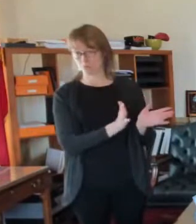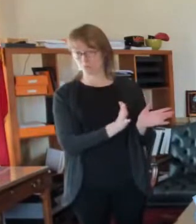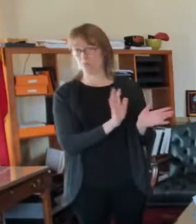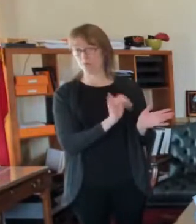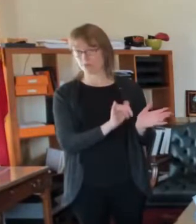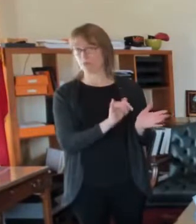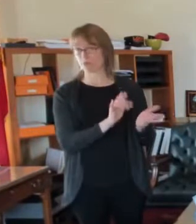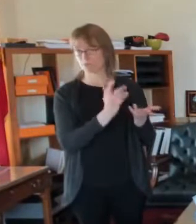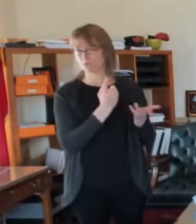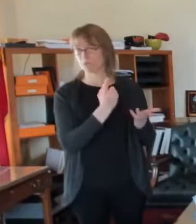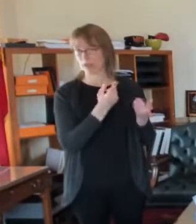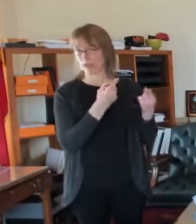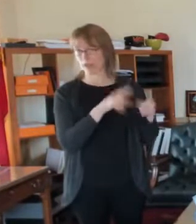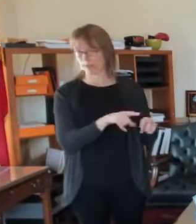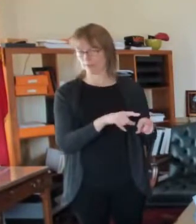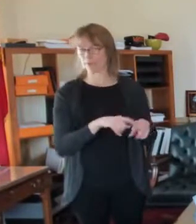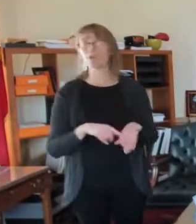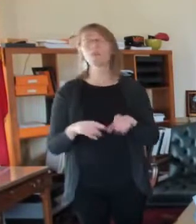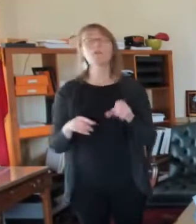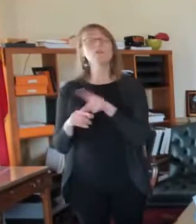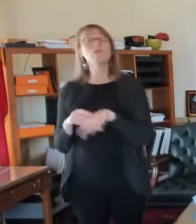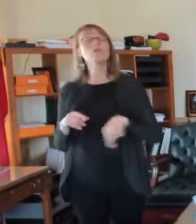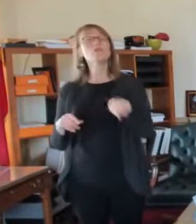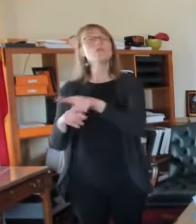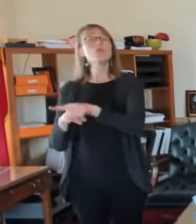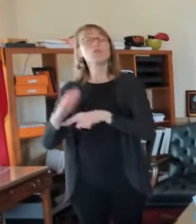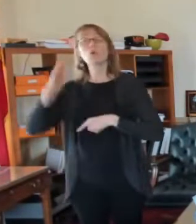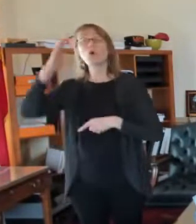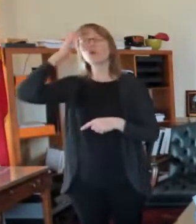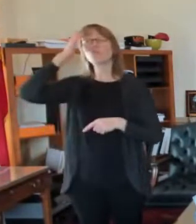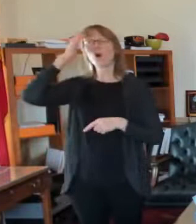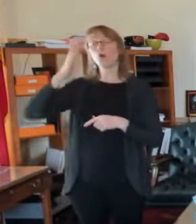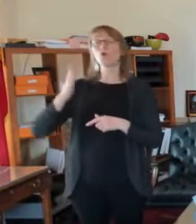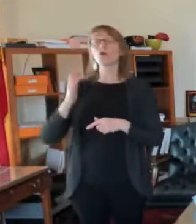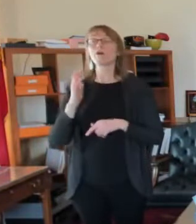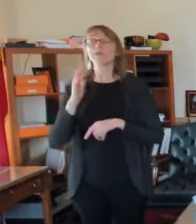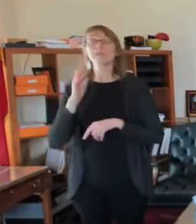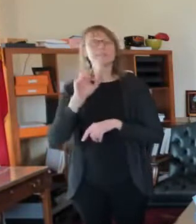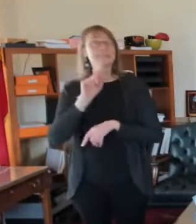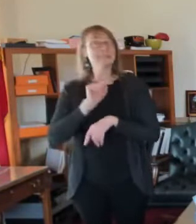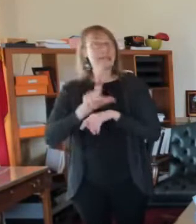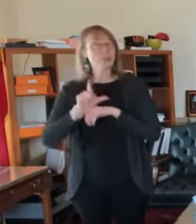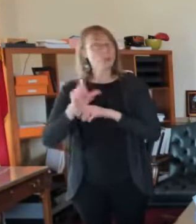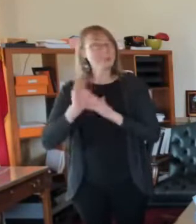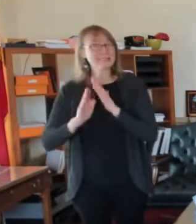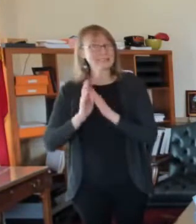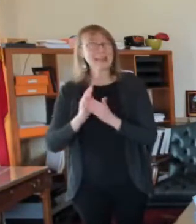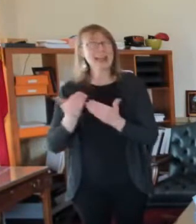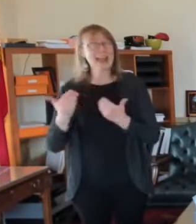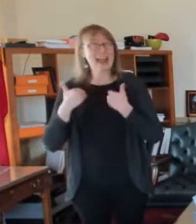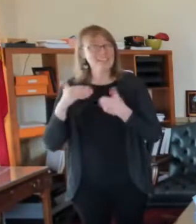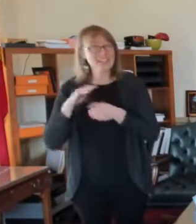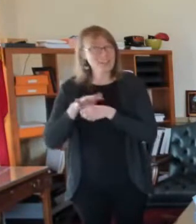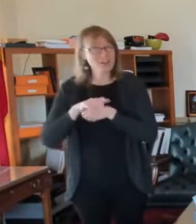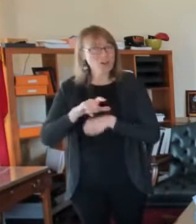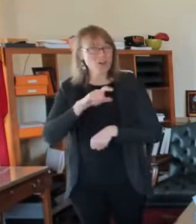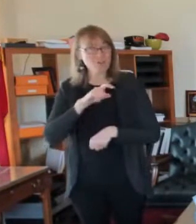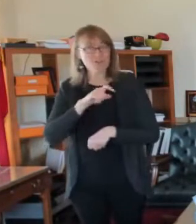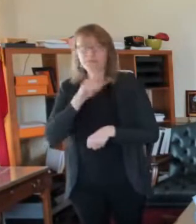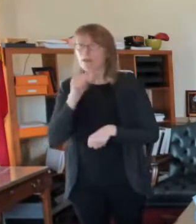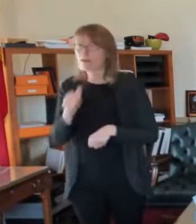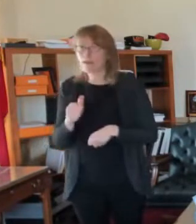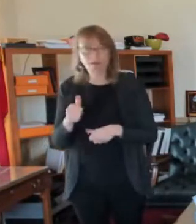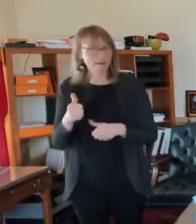based on our table of organization. So for, and one of the things that of course officers was an impediment to